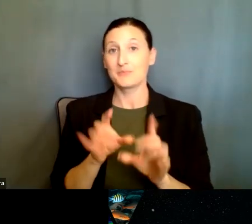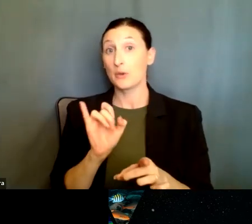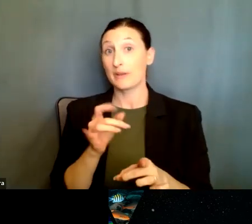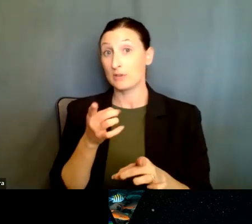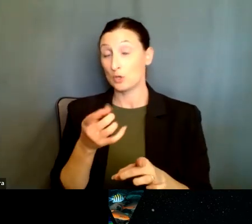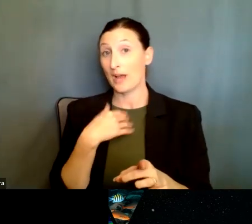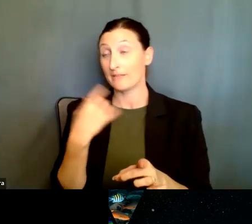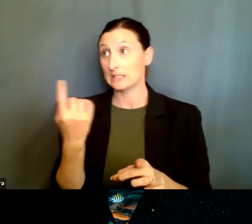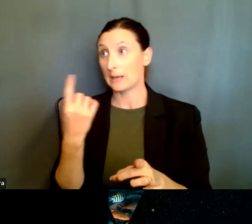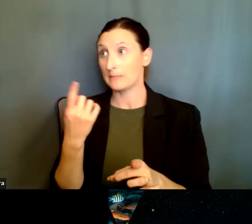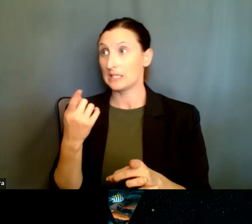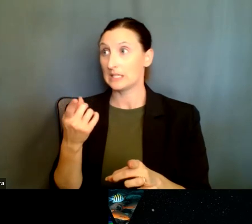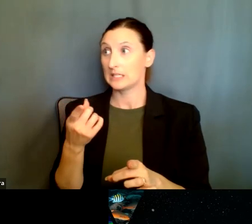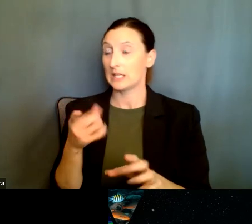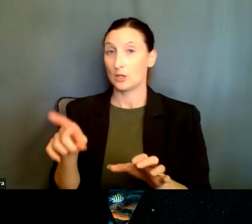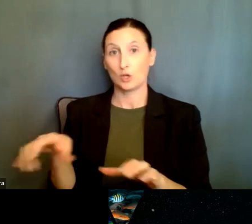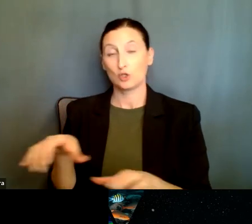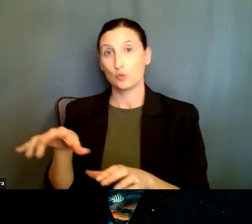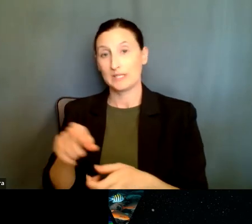research in a certain area, um,